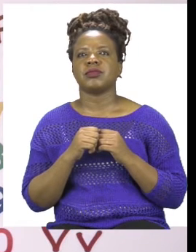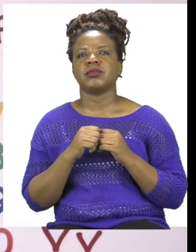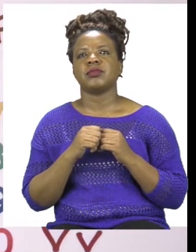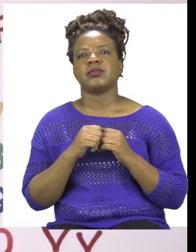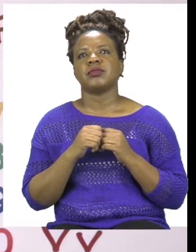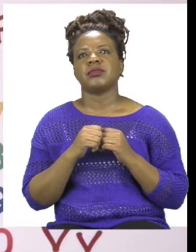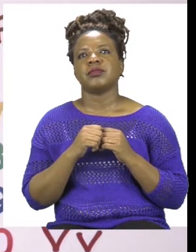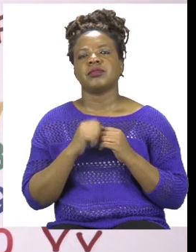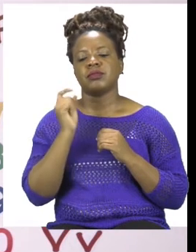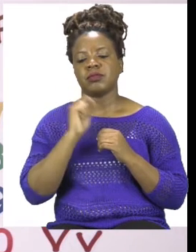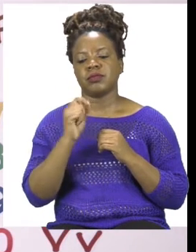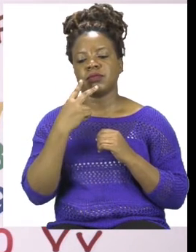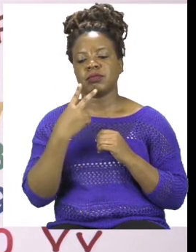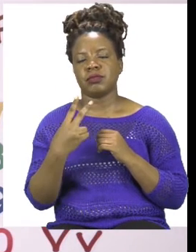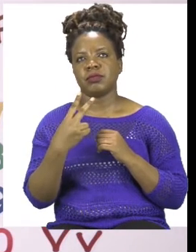our 2.